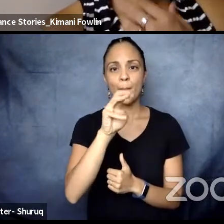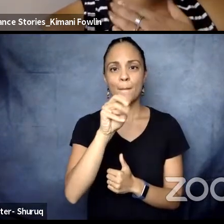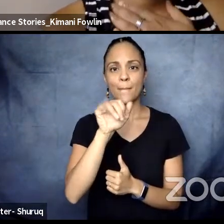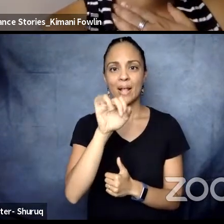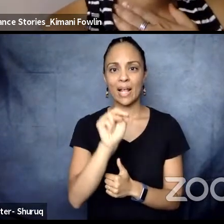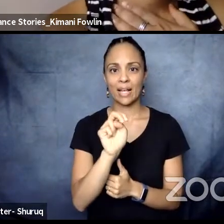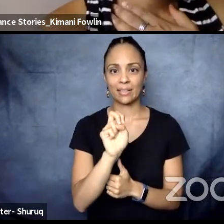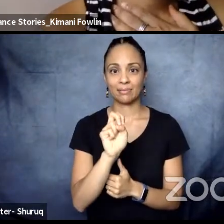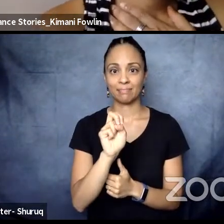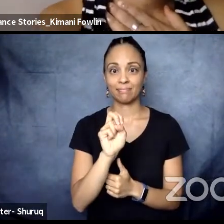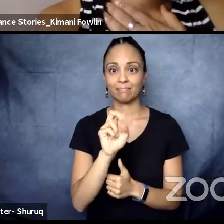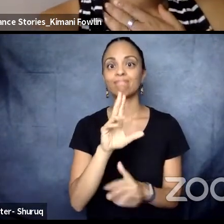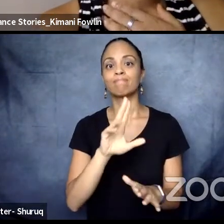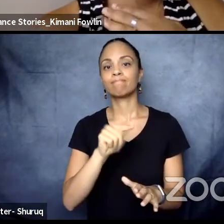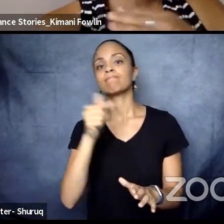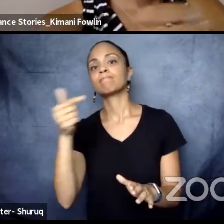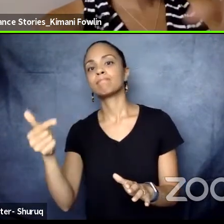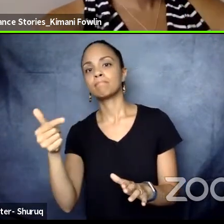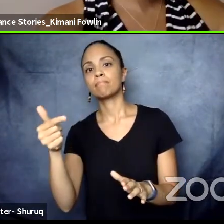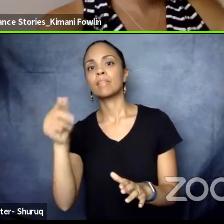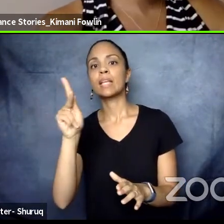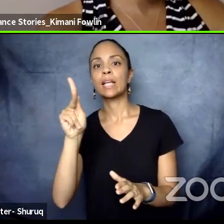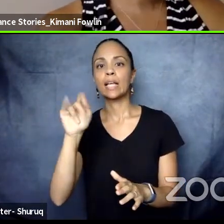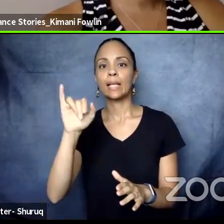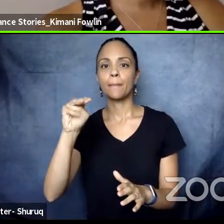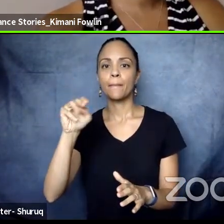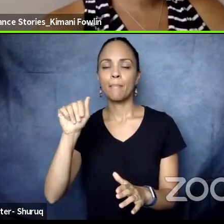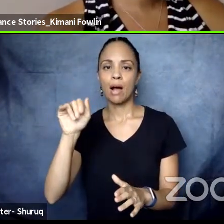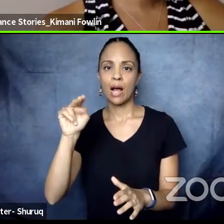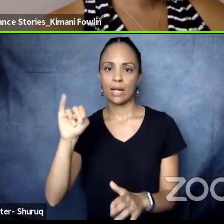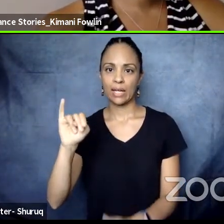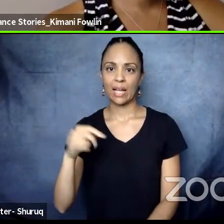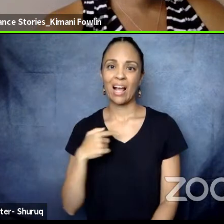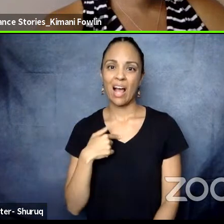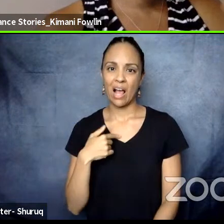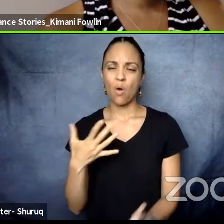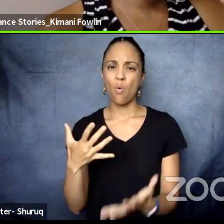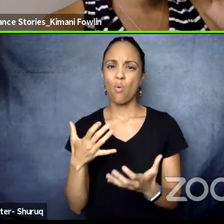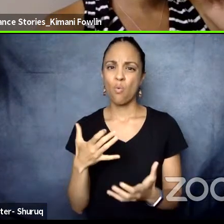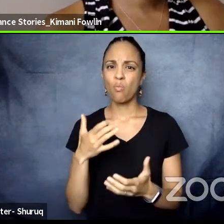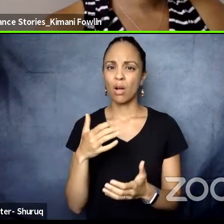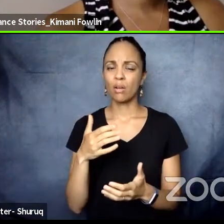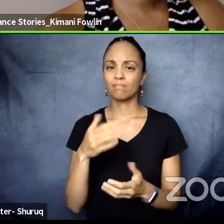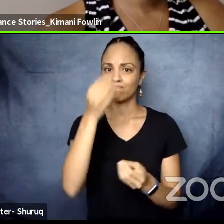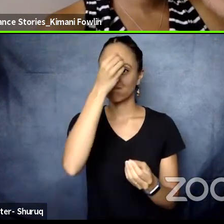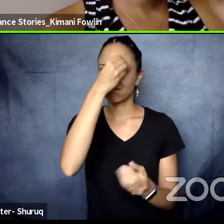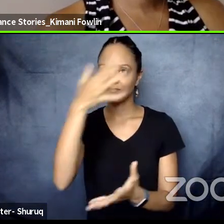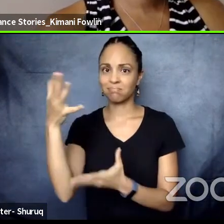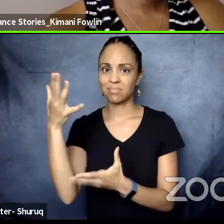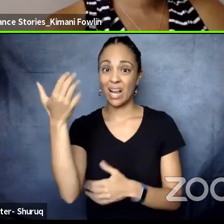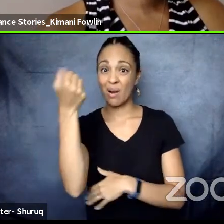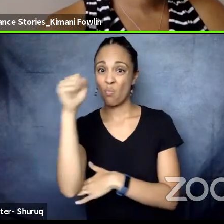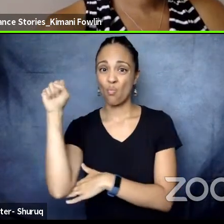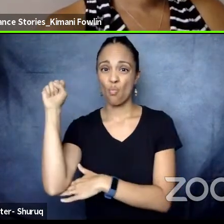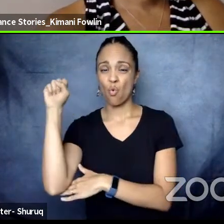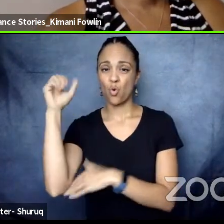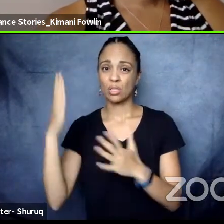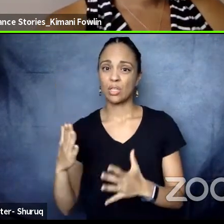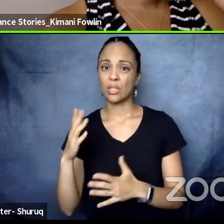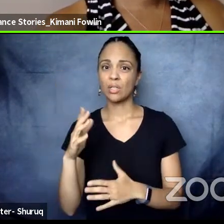I'm going to take it first and talk, just remind you, think of this, protesters and protesting